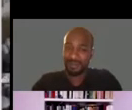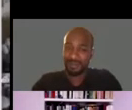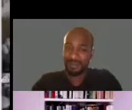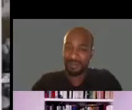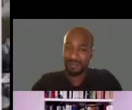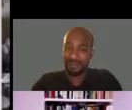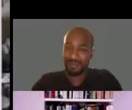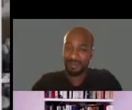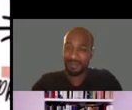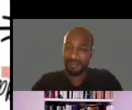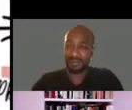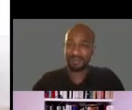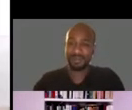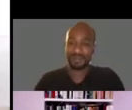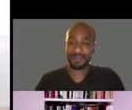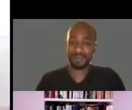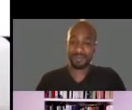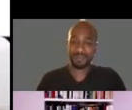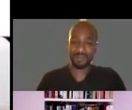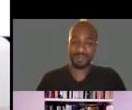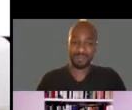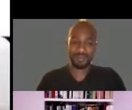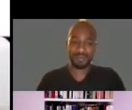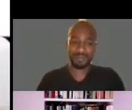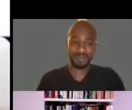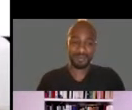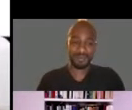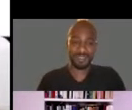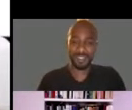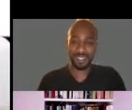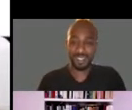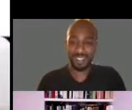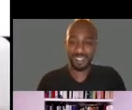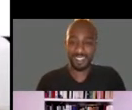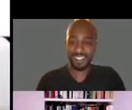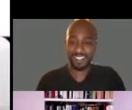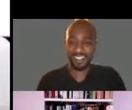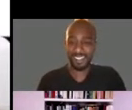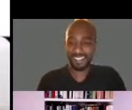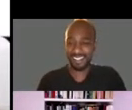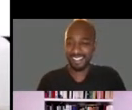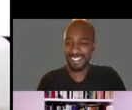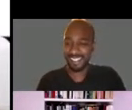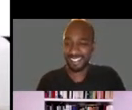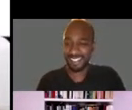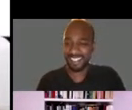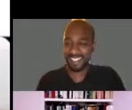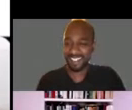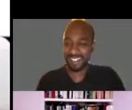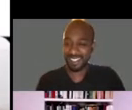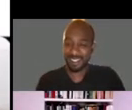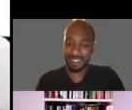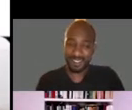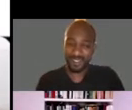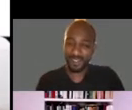i can't i don't know i can't gauge what i'm doing for time yes you're going to run out of time right you might want to talk about